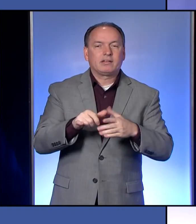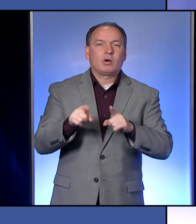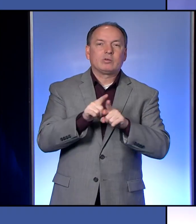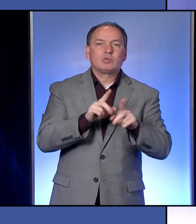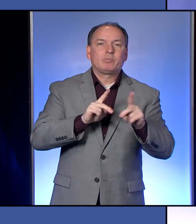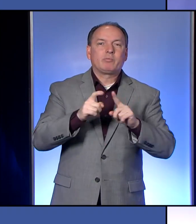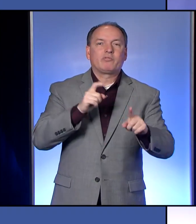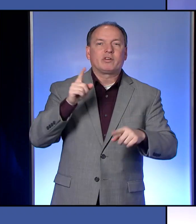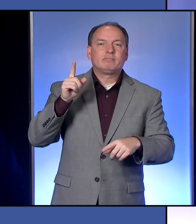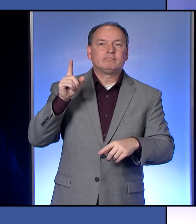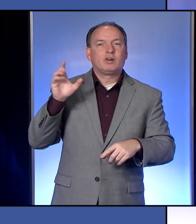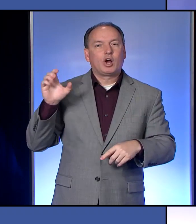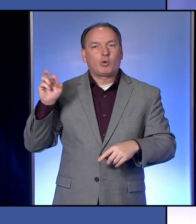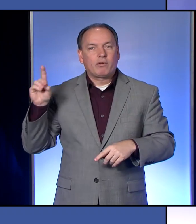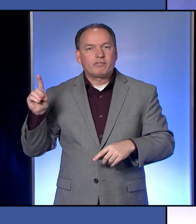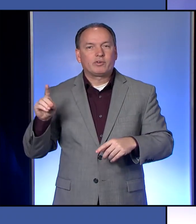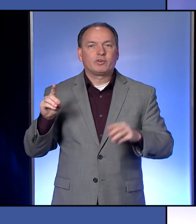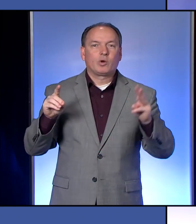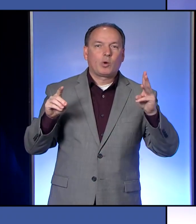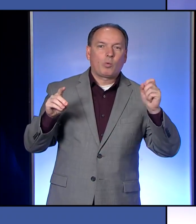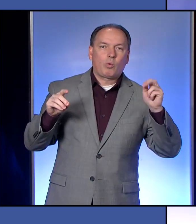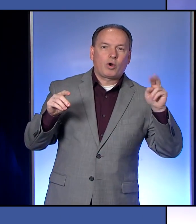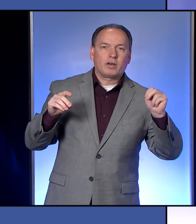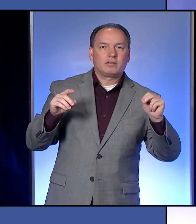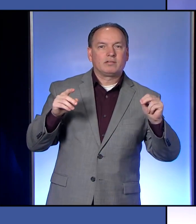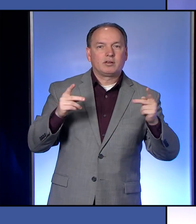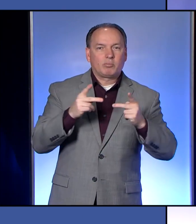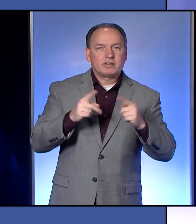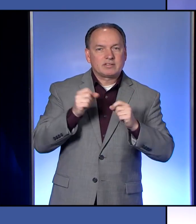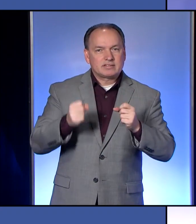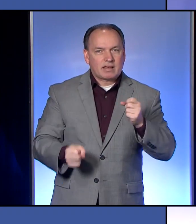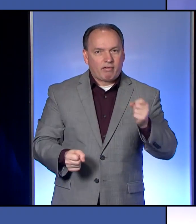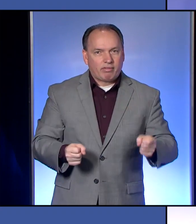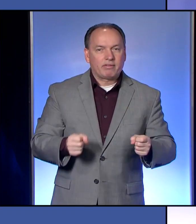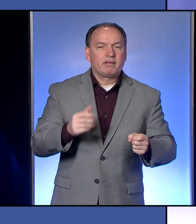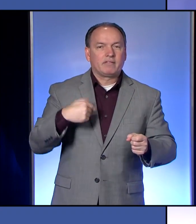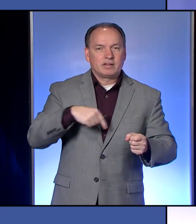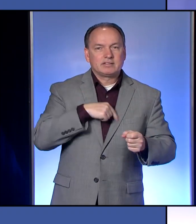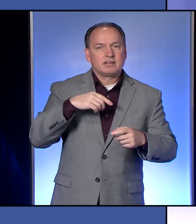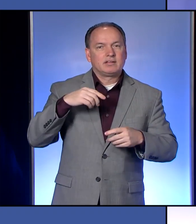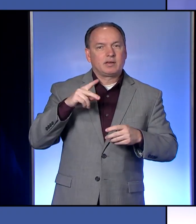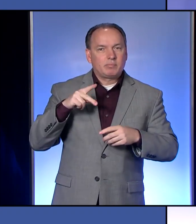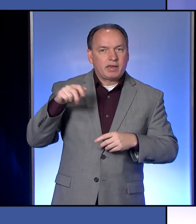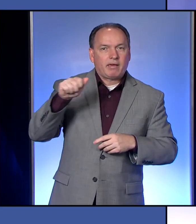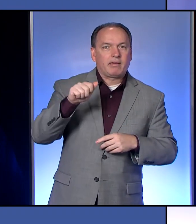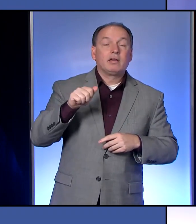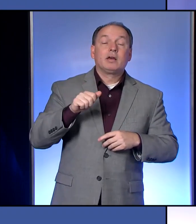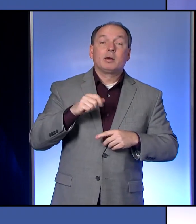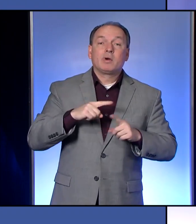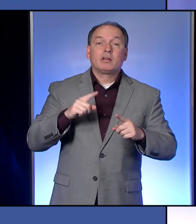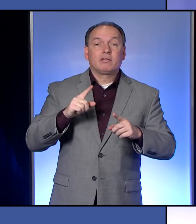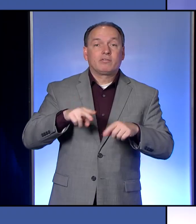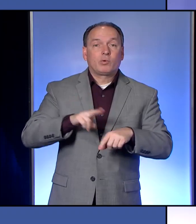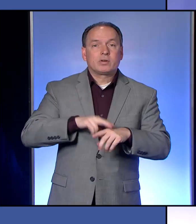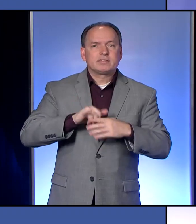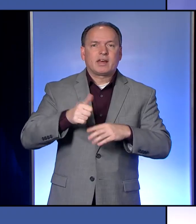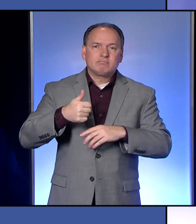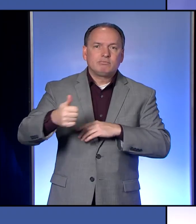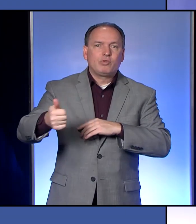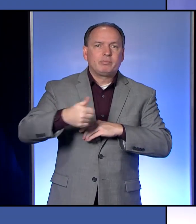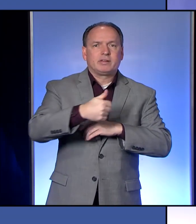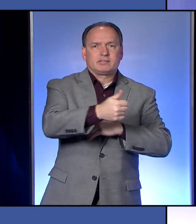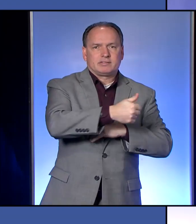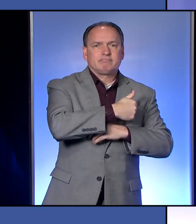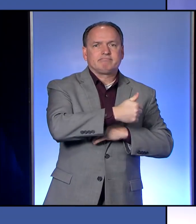as people from Crawford, Warren and places to the south in Pennsylvania. And of course, that movement back and forth across